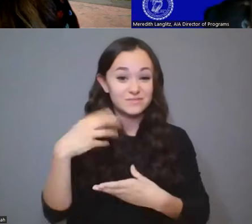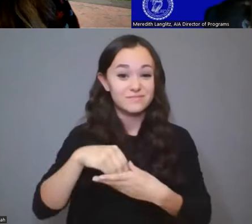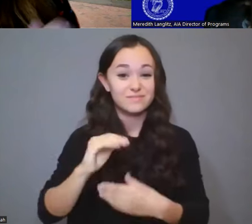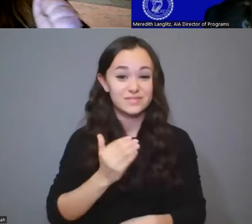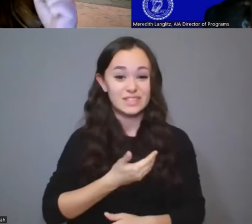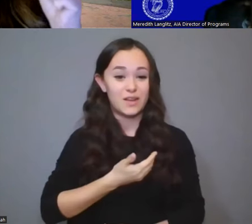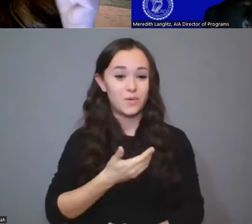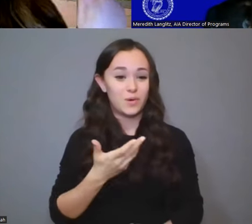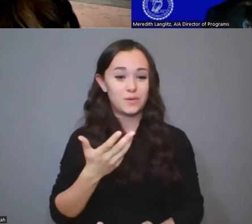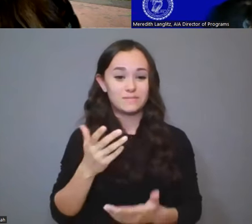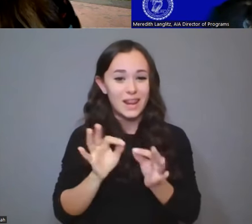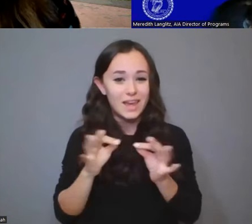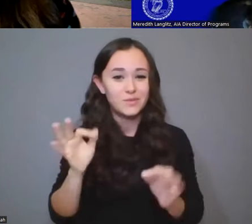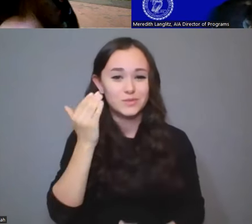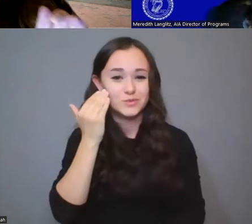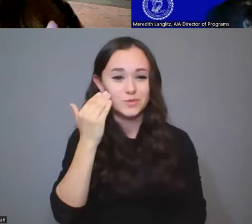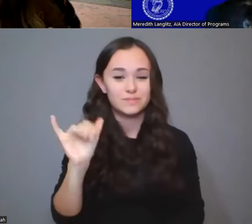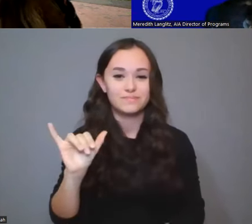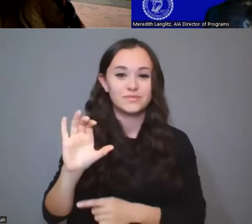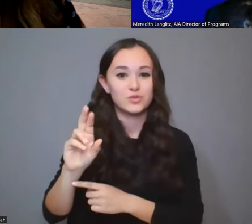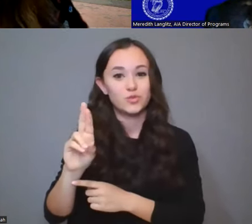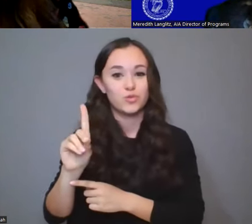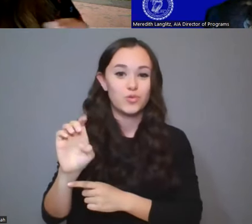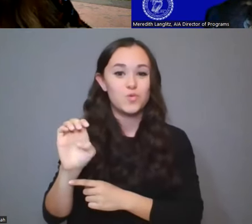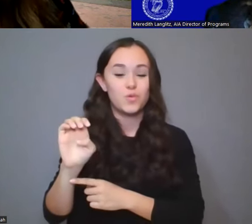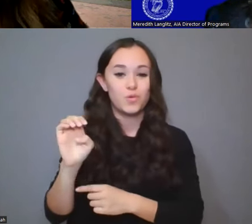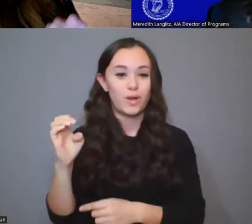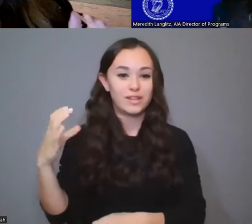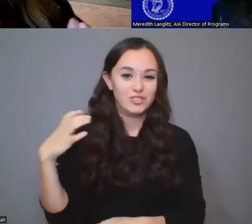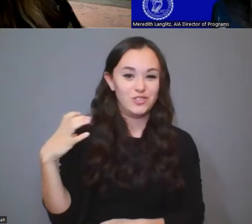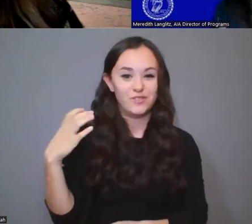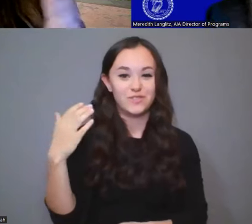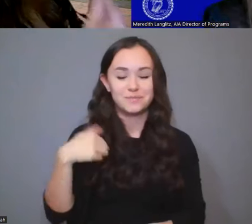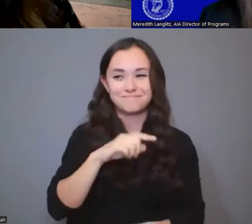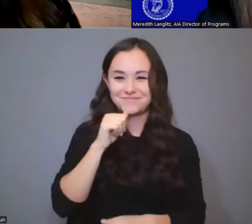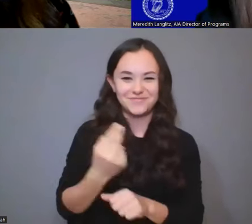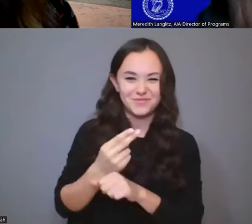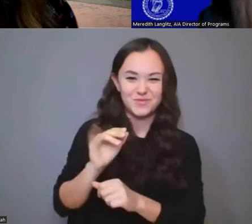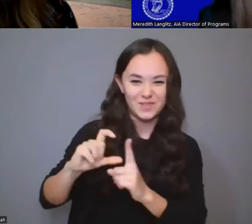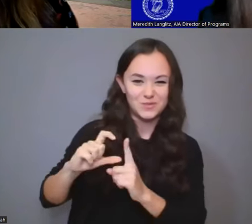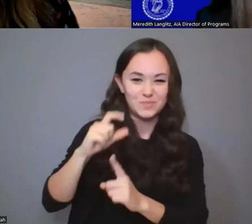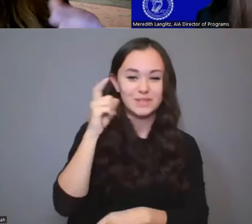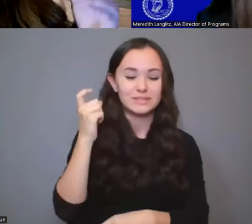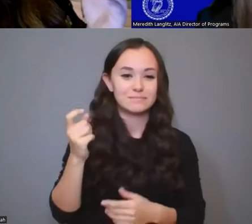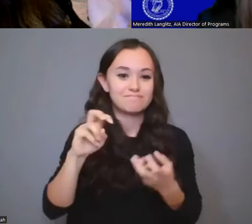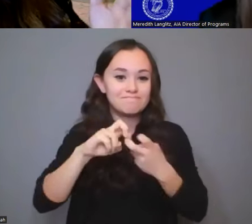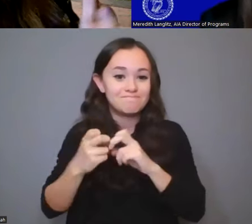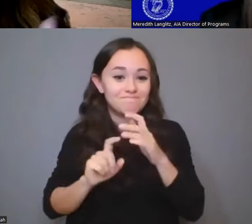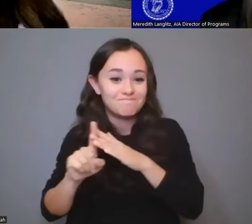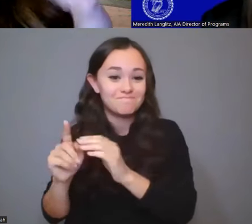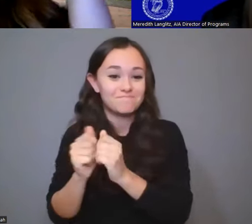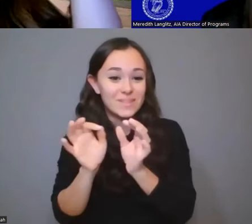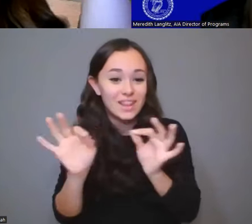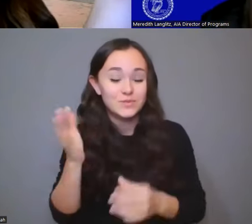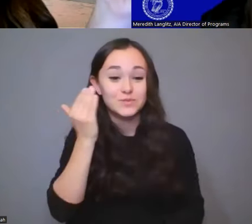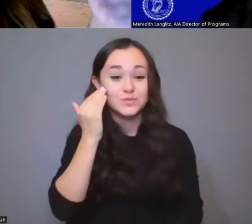well, you know, we have, like, crew chiefs, we don't use that term in our project because of the issues of language, you know,